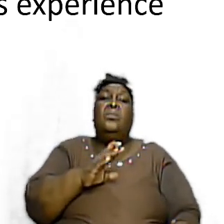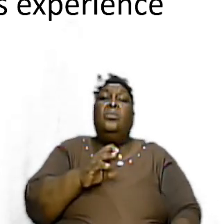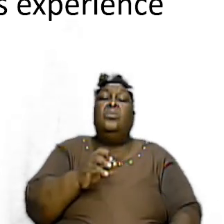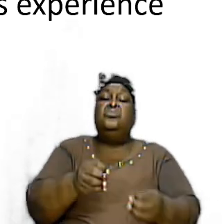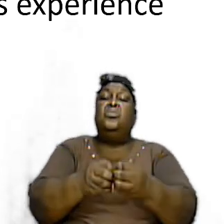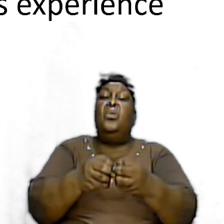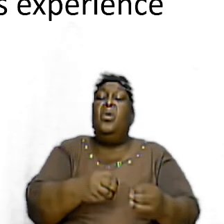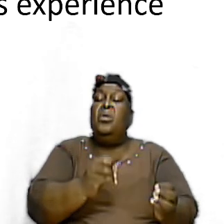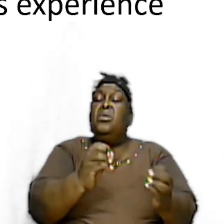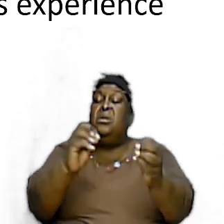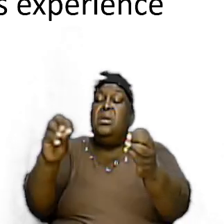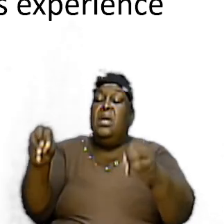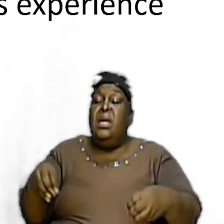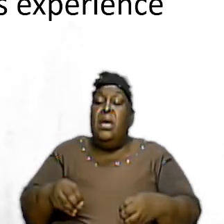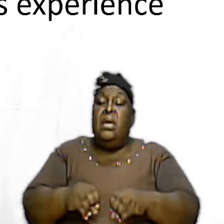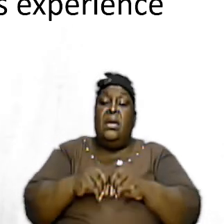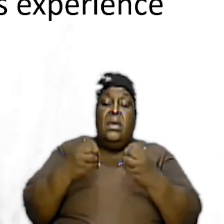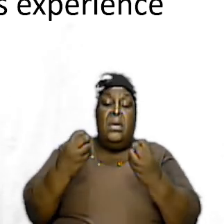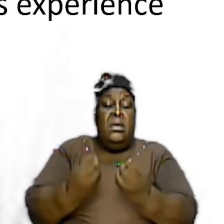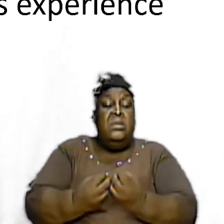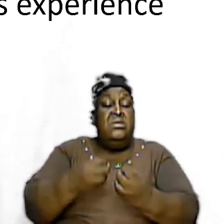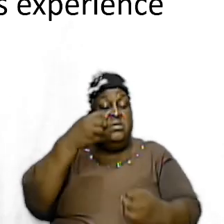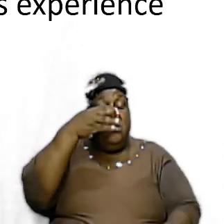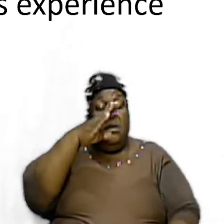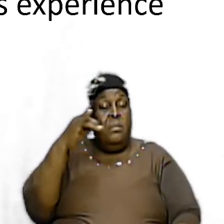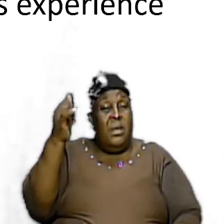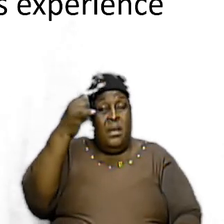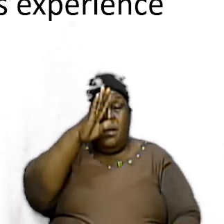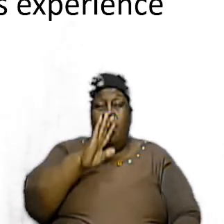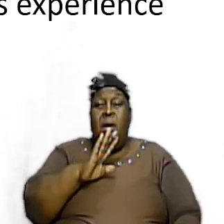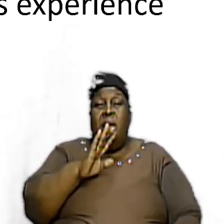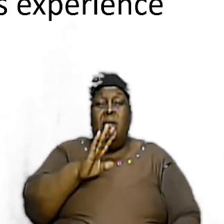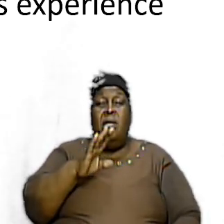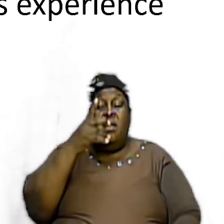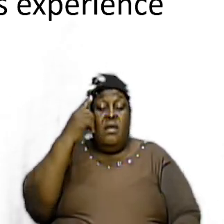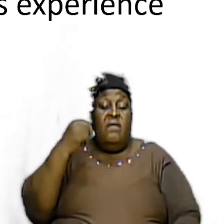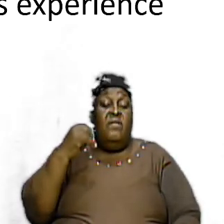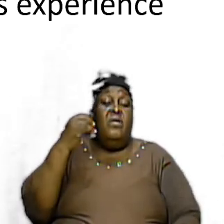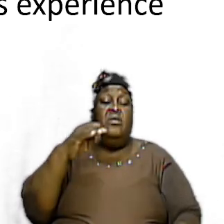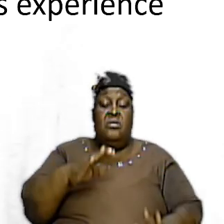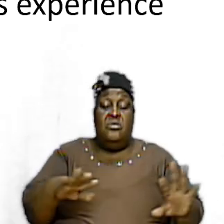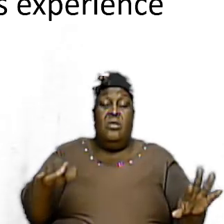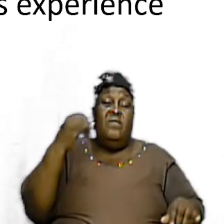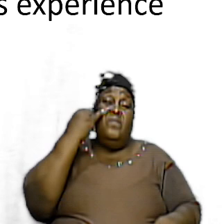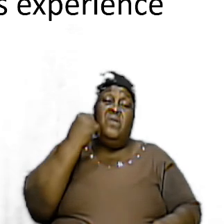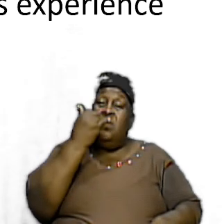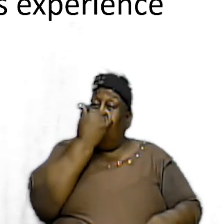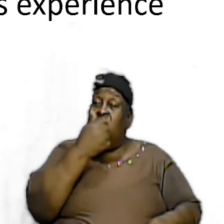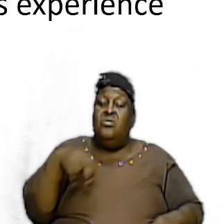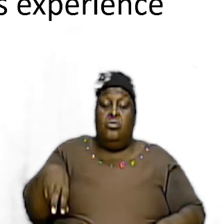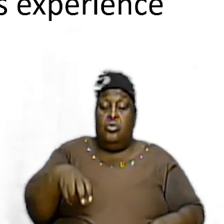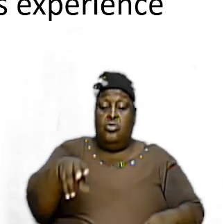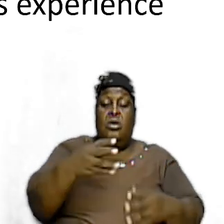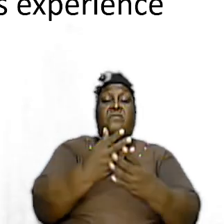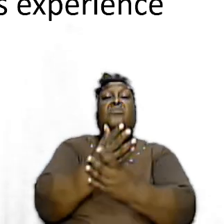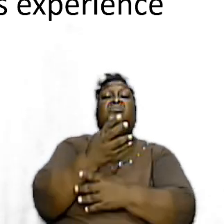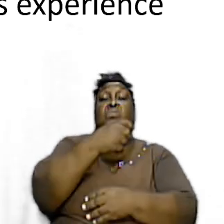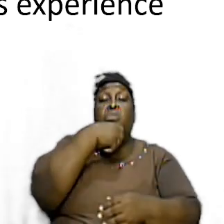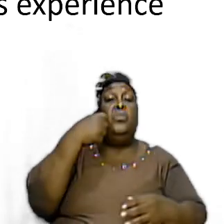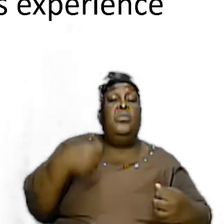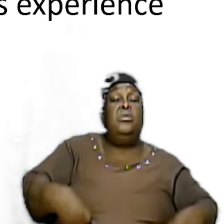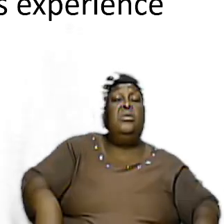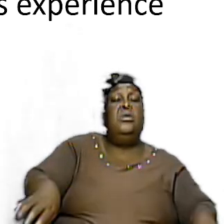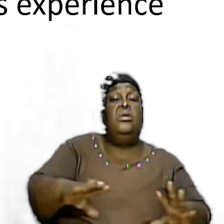God for them to go through the wilderness because if they were to go into